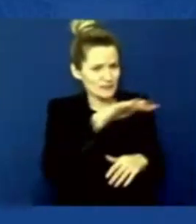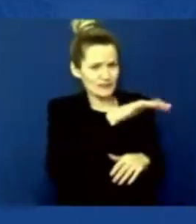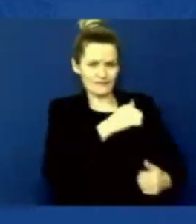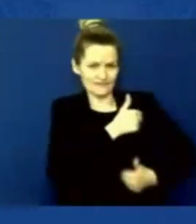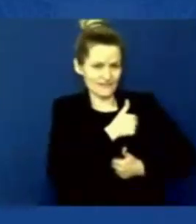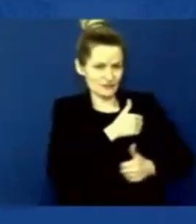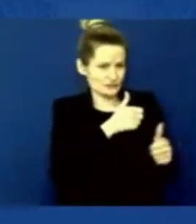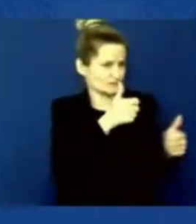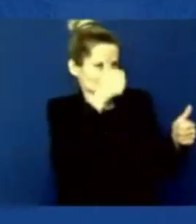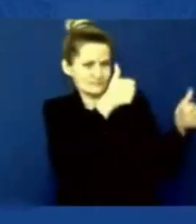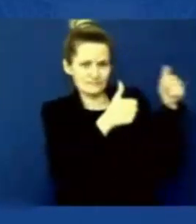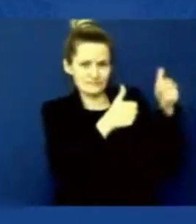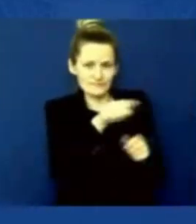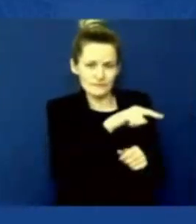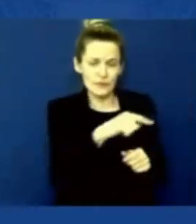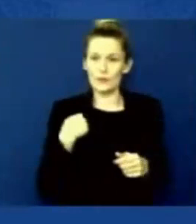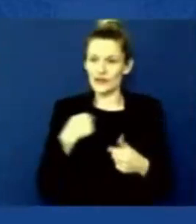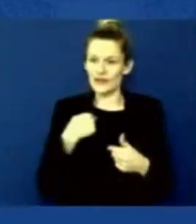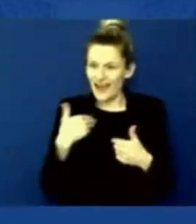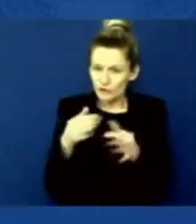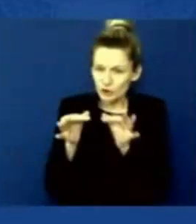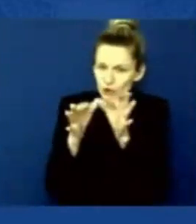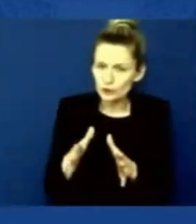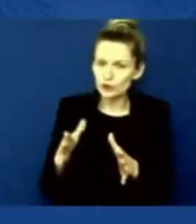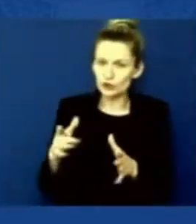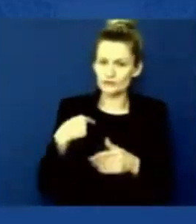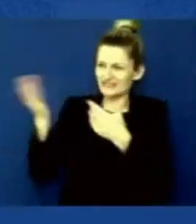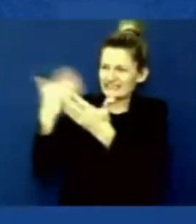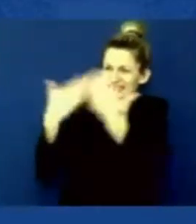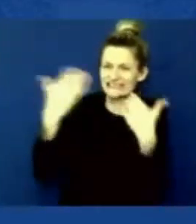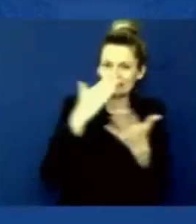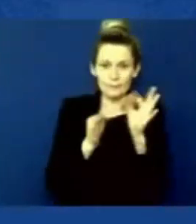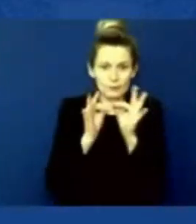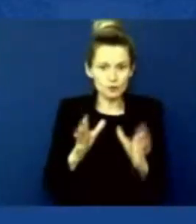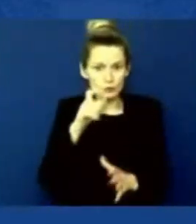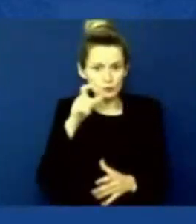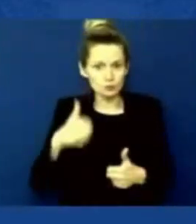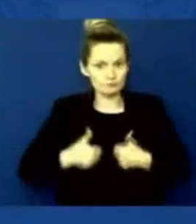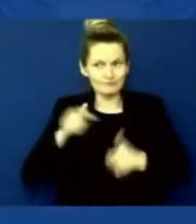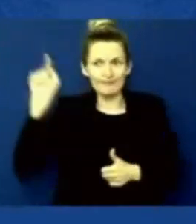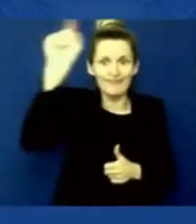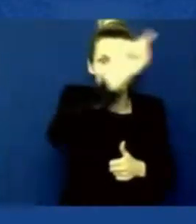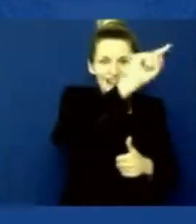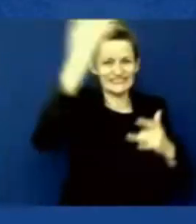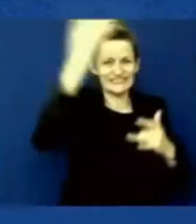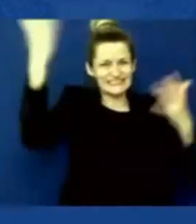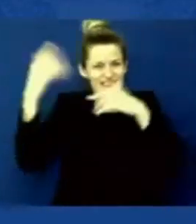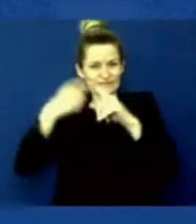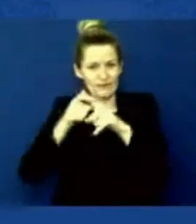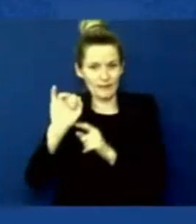get to safety. The frightened Afghans who aren't sure what to do. To state the obvious, it's heartbreaking.